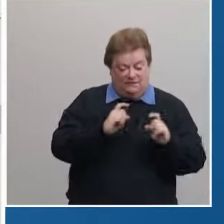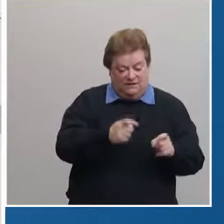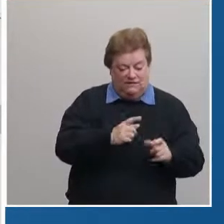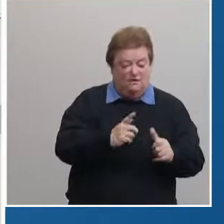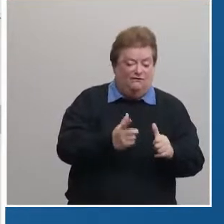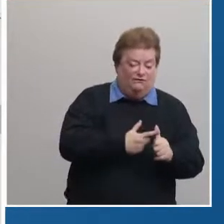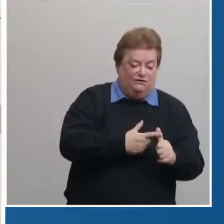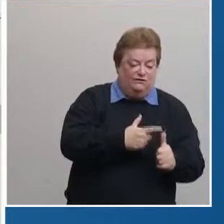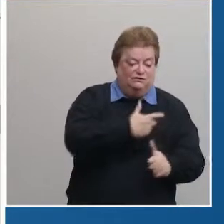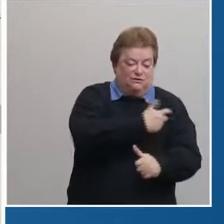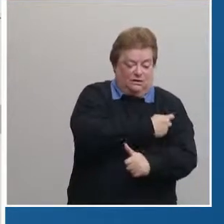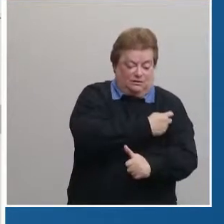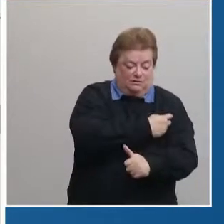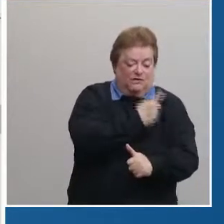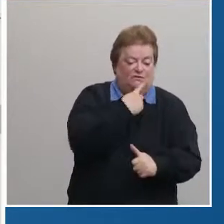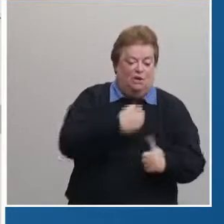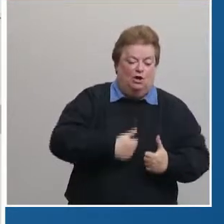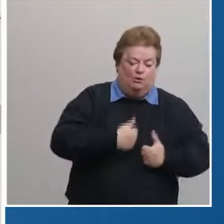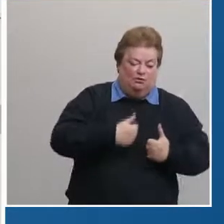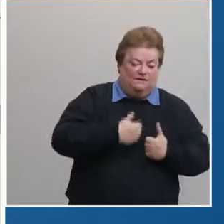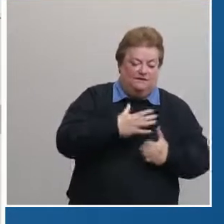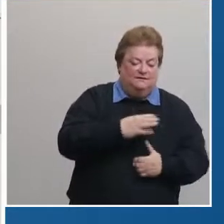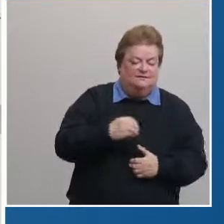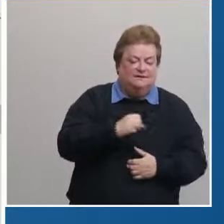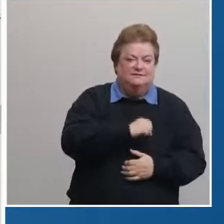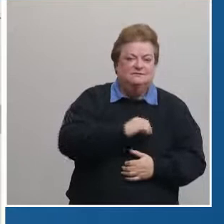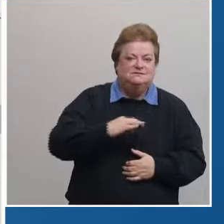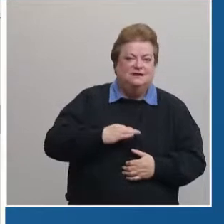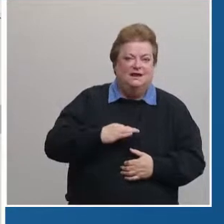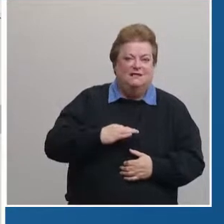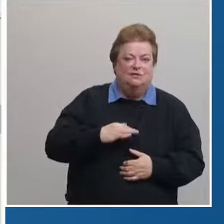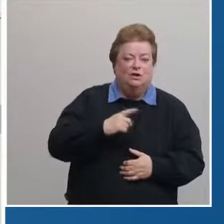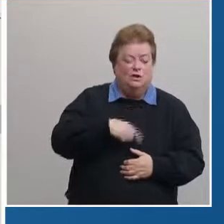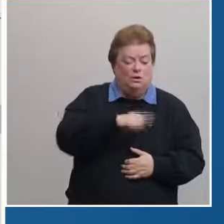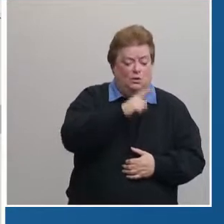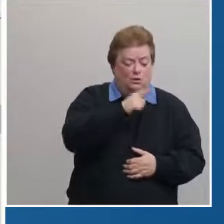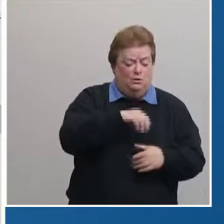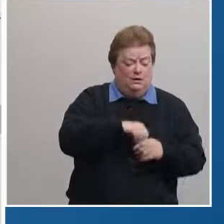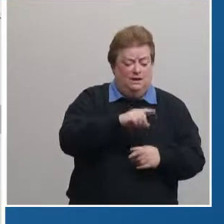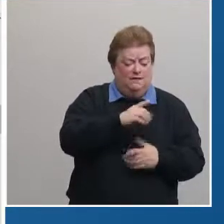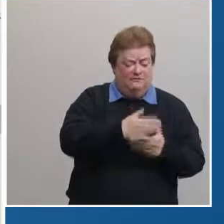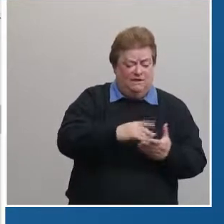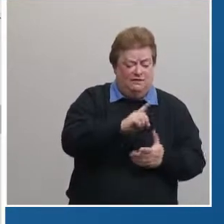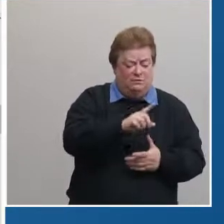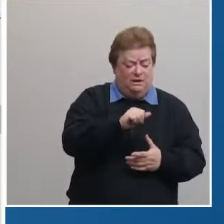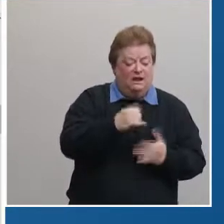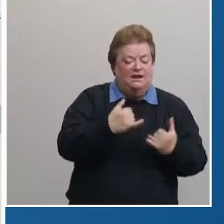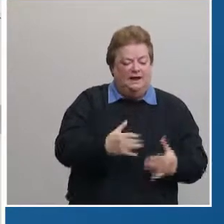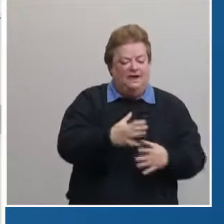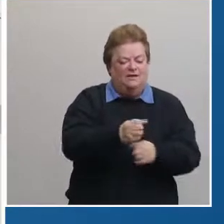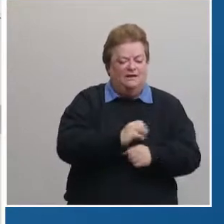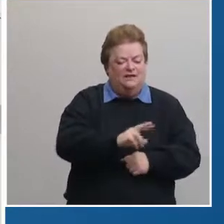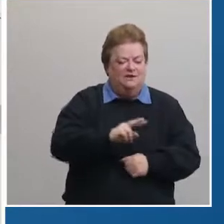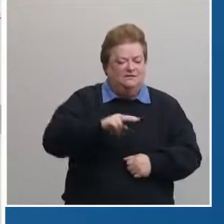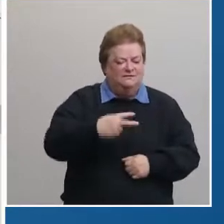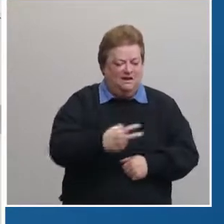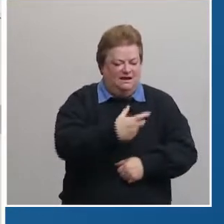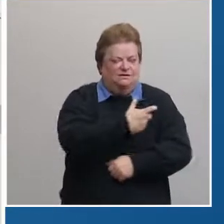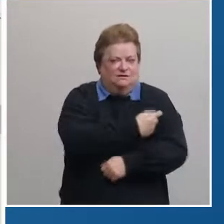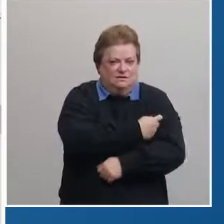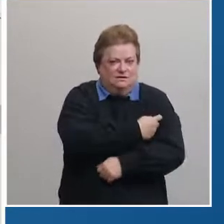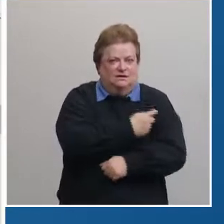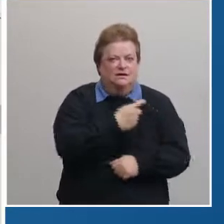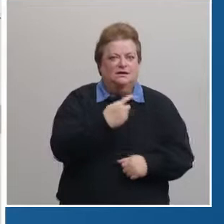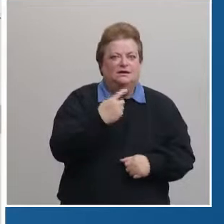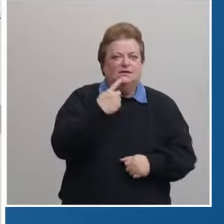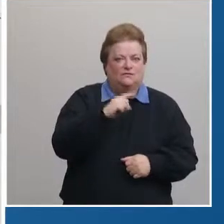first dose to residents and staff many people in phase 1a are receiving their second dose of the vaccination including health